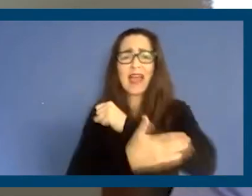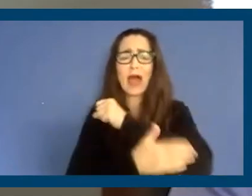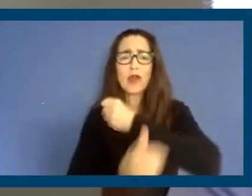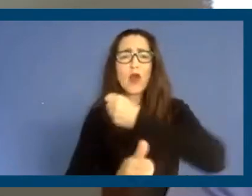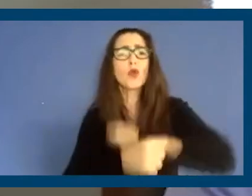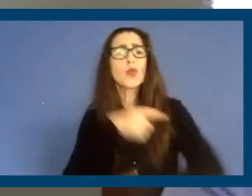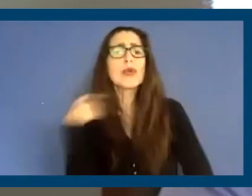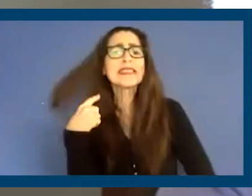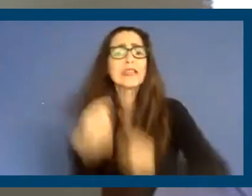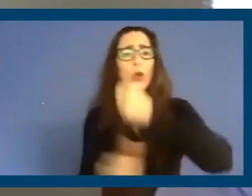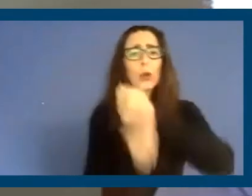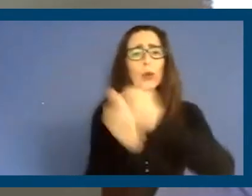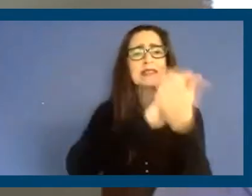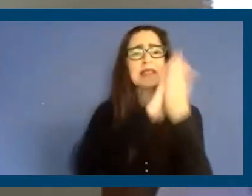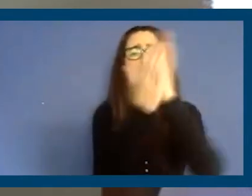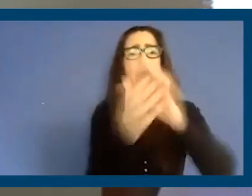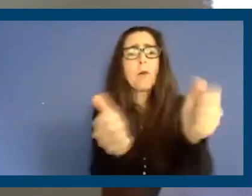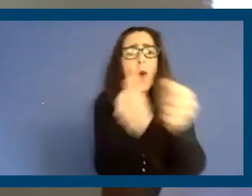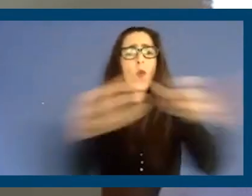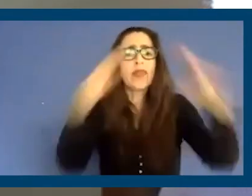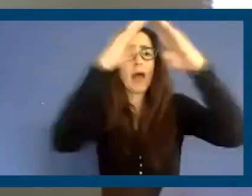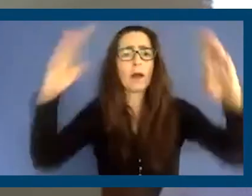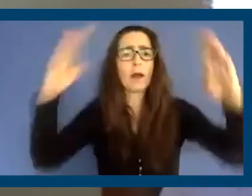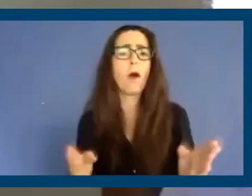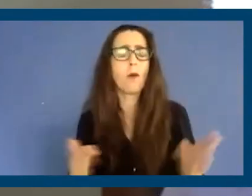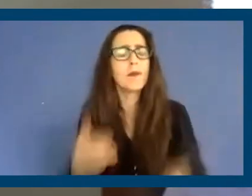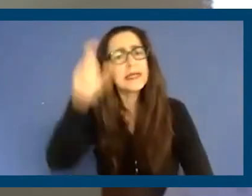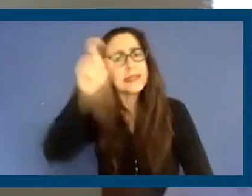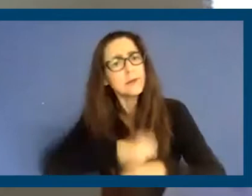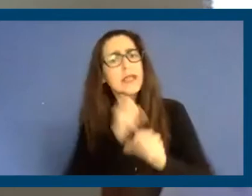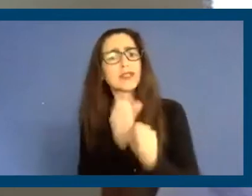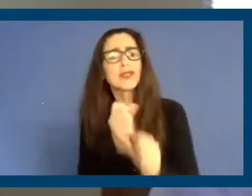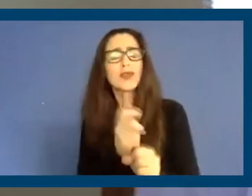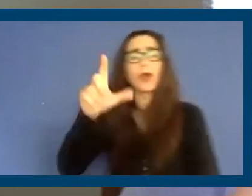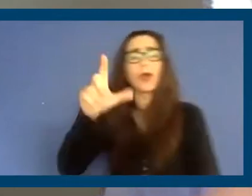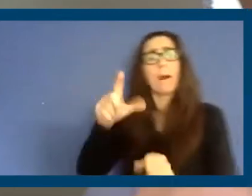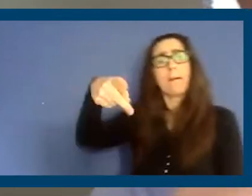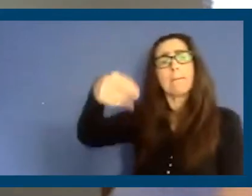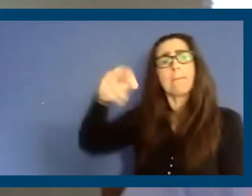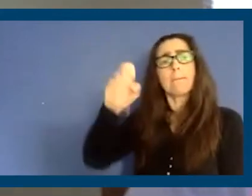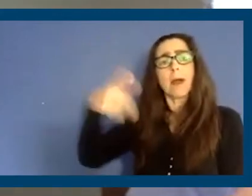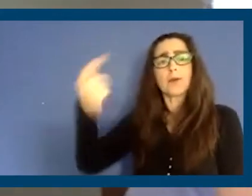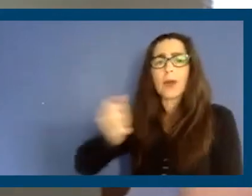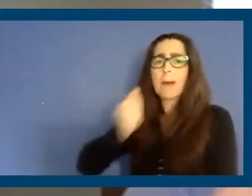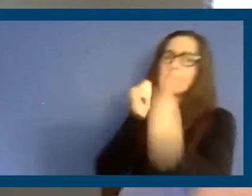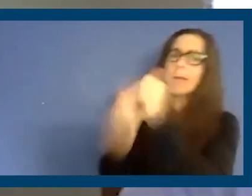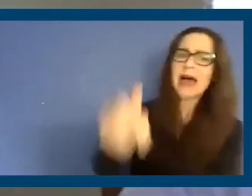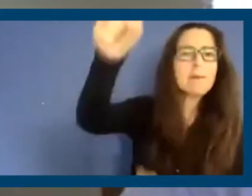of becoming homeless. You know, we need to make sure that this passes, because Prop 21